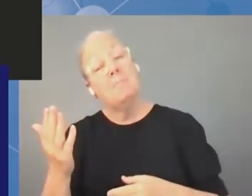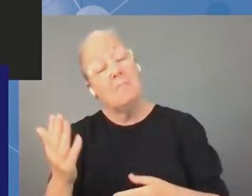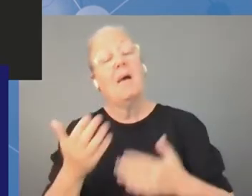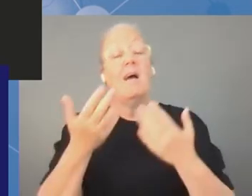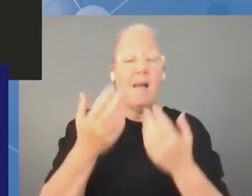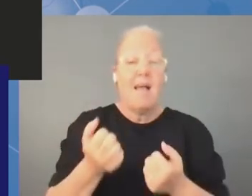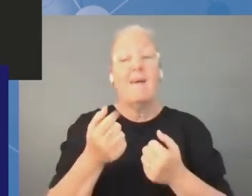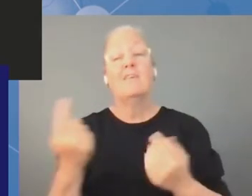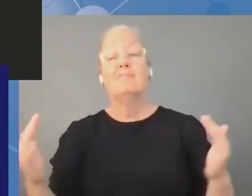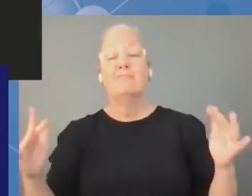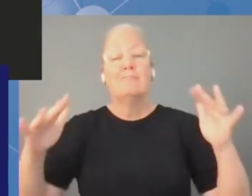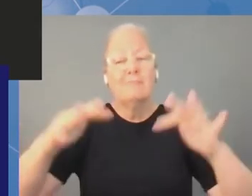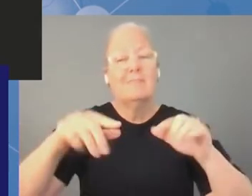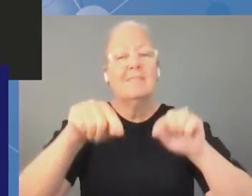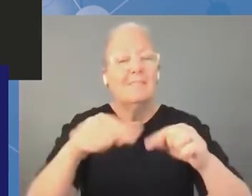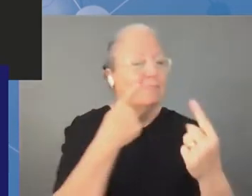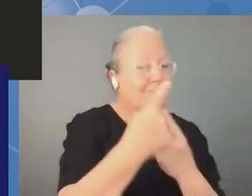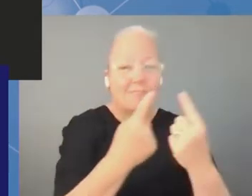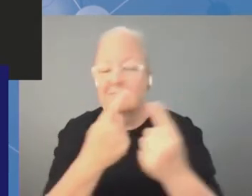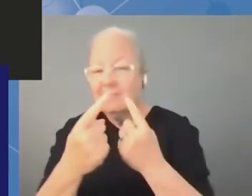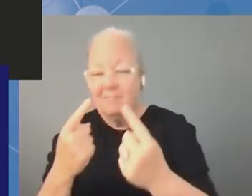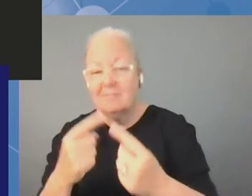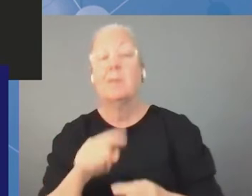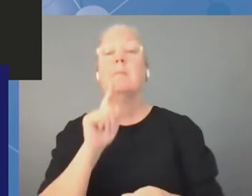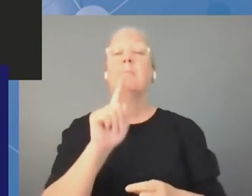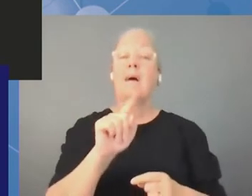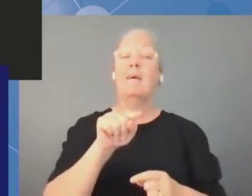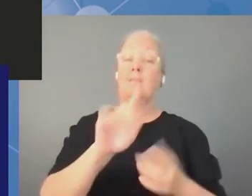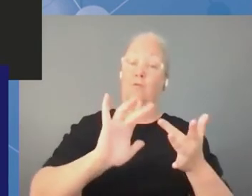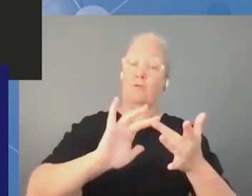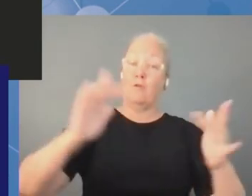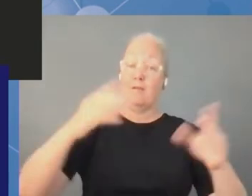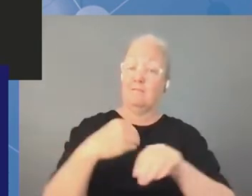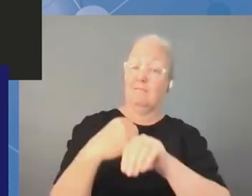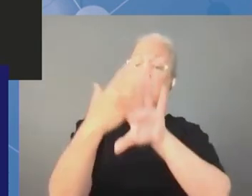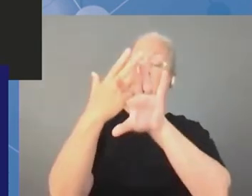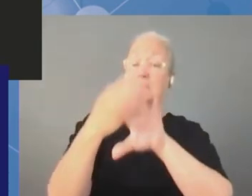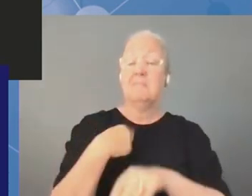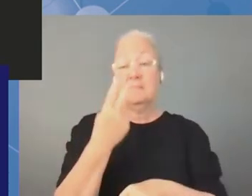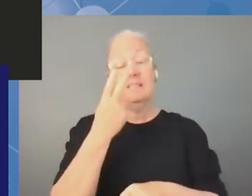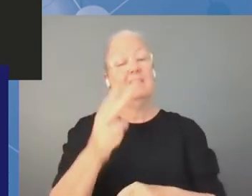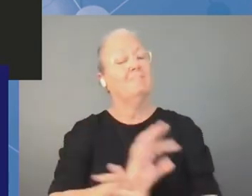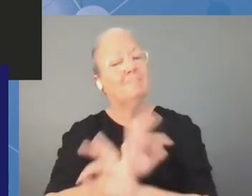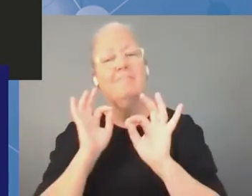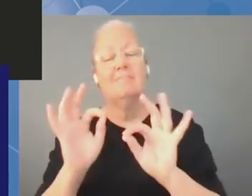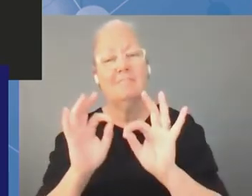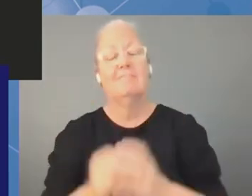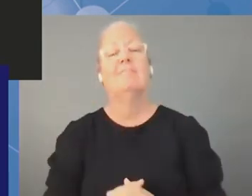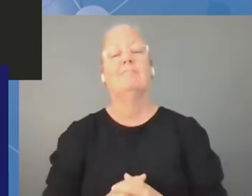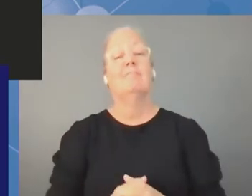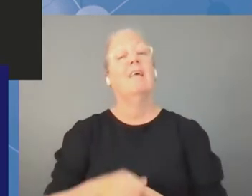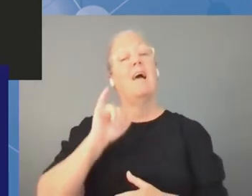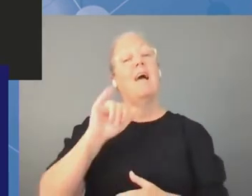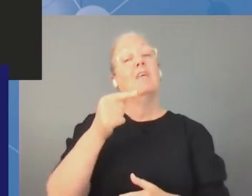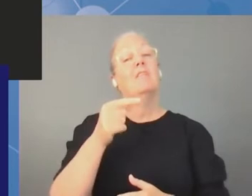also the online exchanges have worked very well and i think the igf has taken this